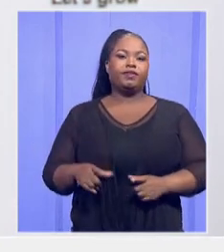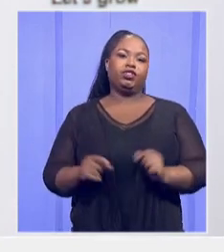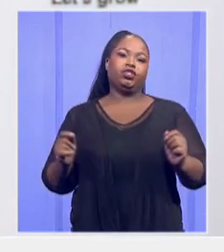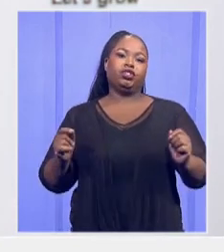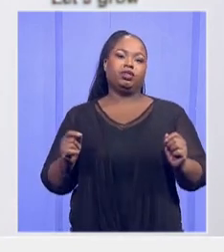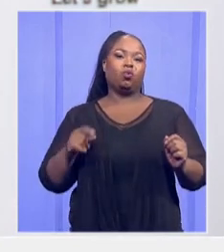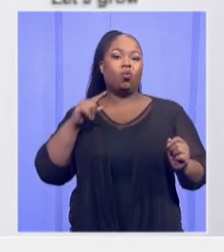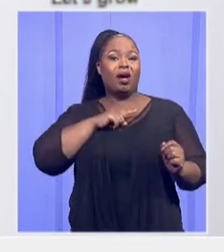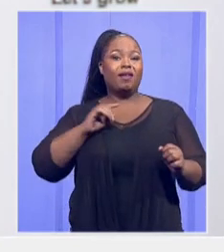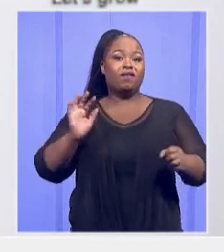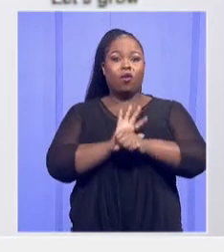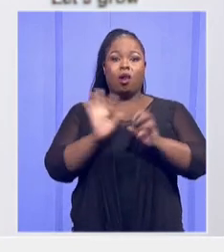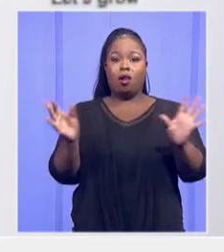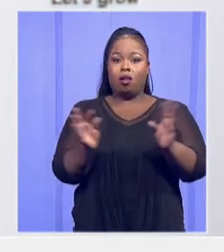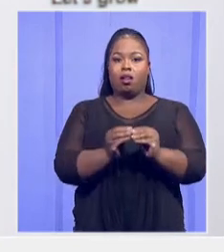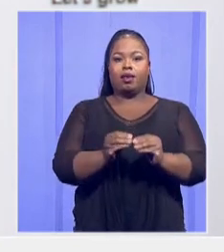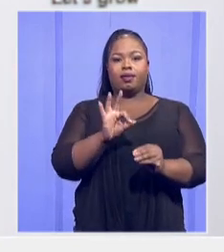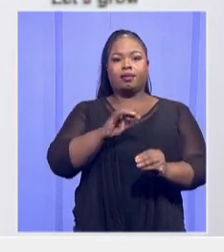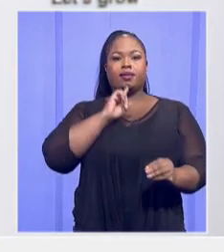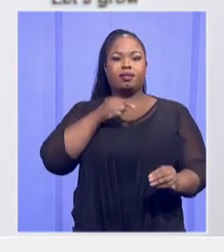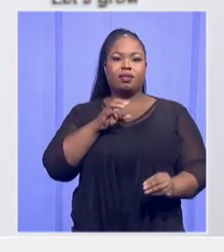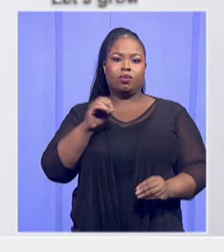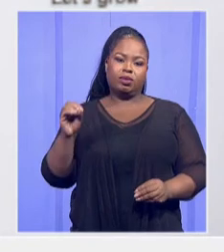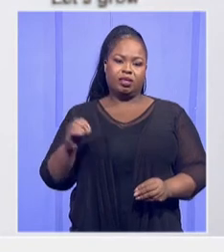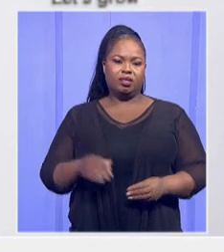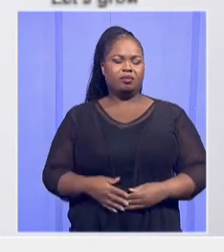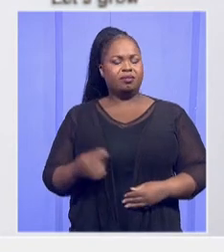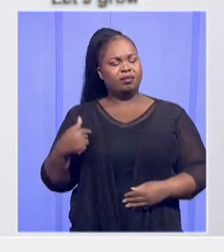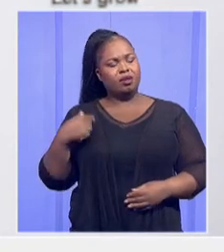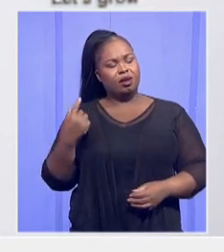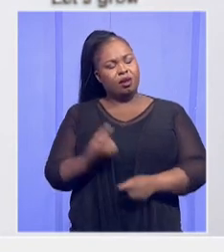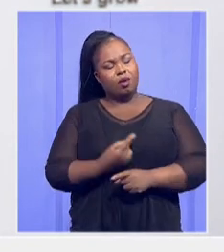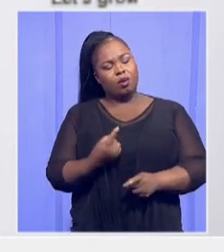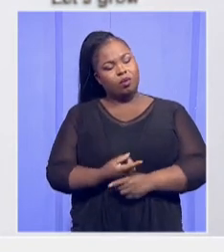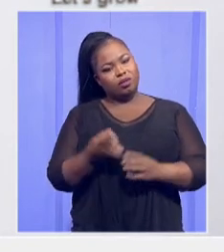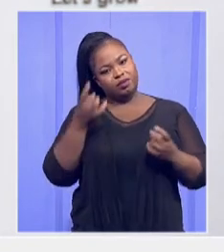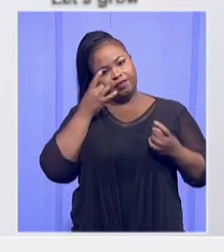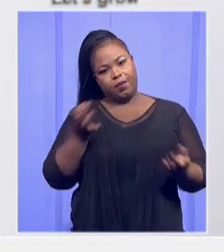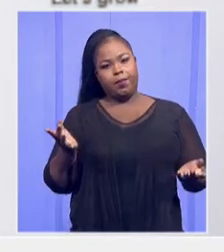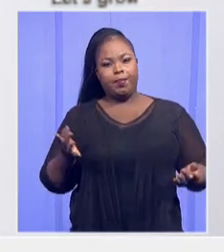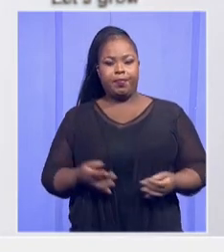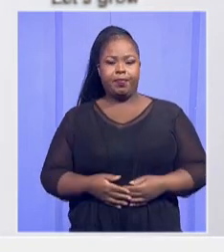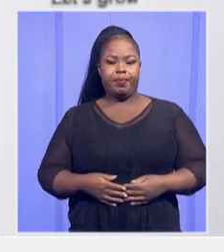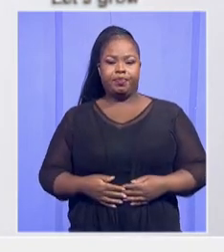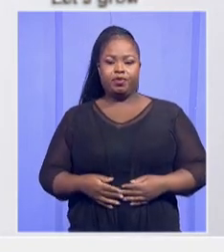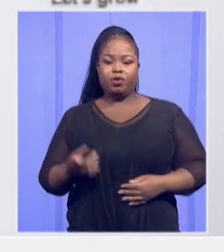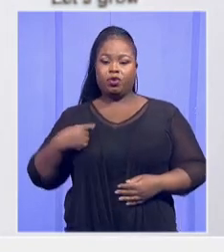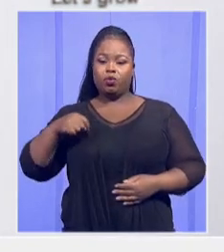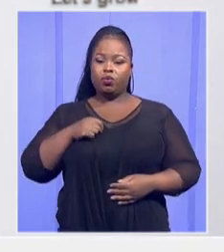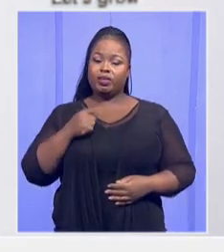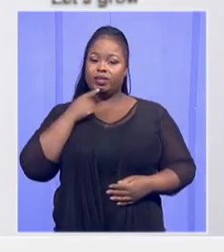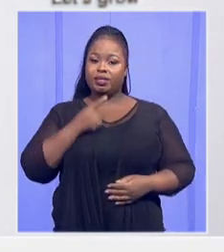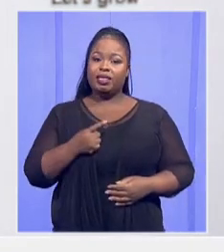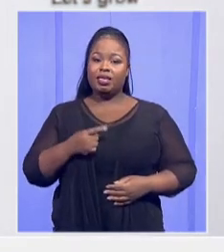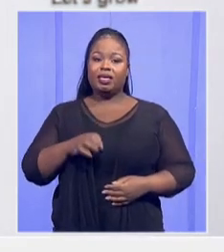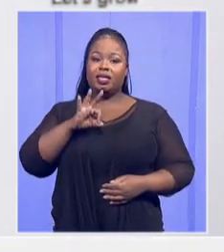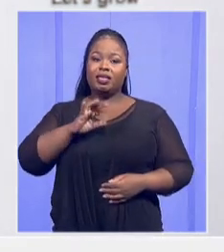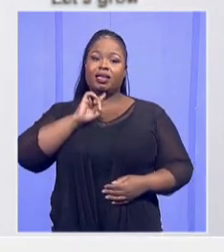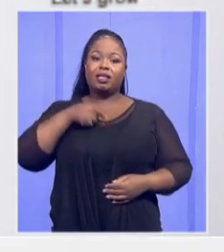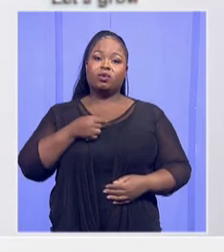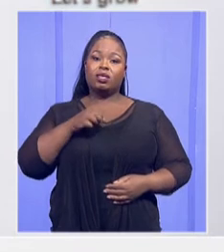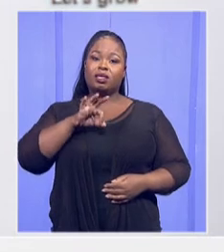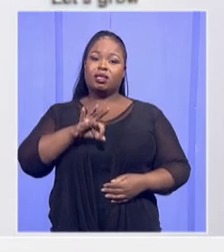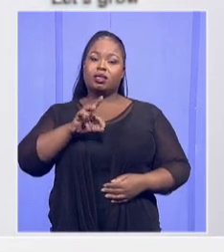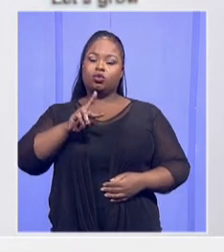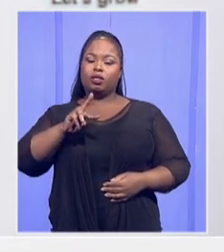schools. And I always tell members of the media that if we say we're doing 3,329,